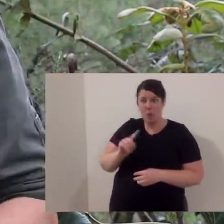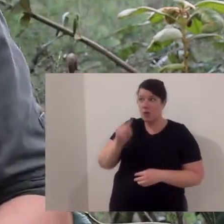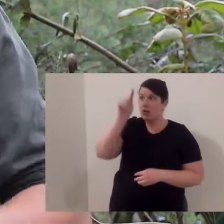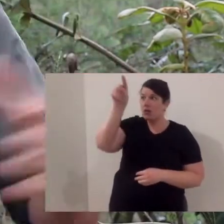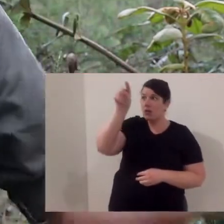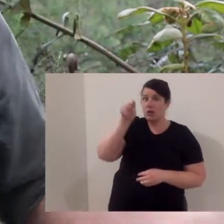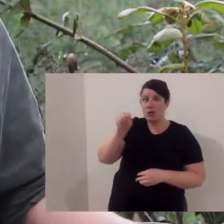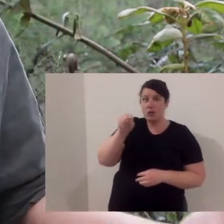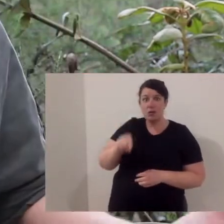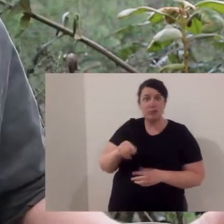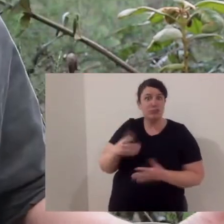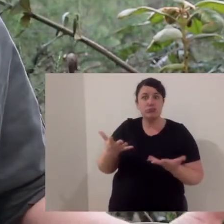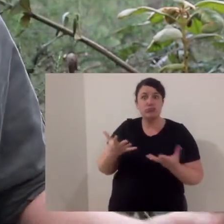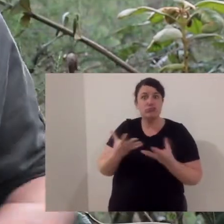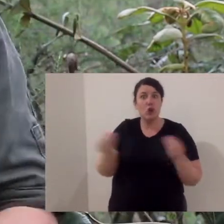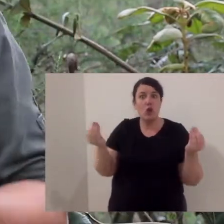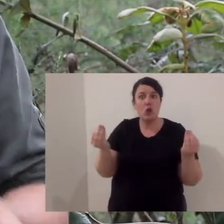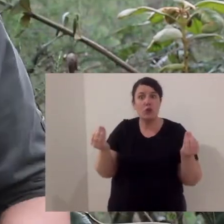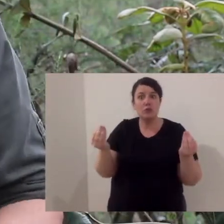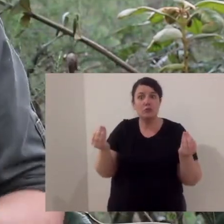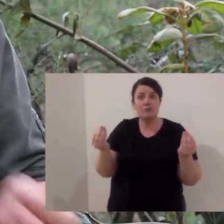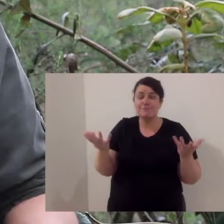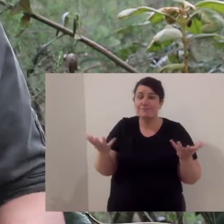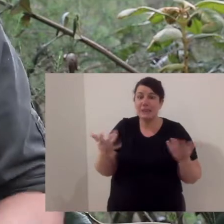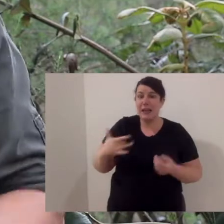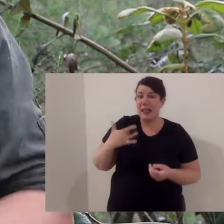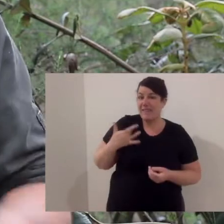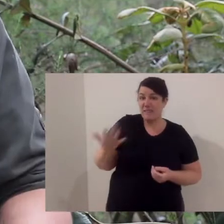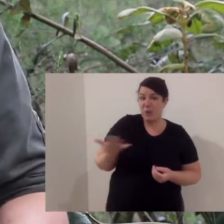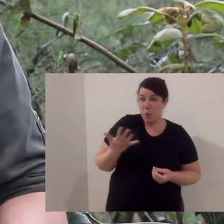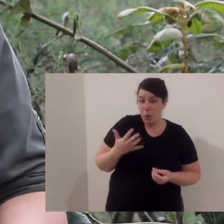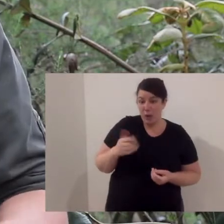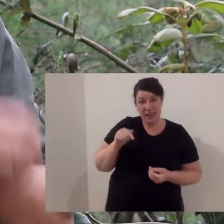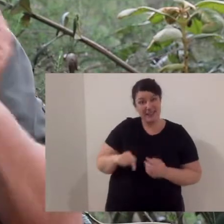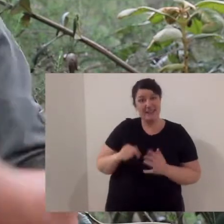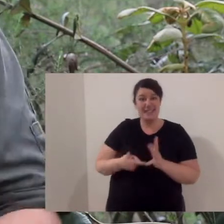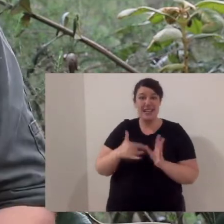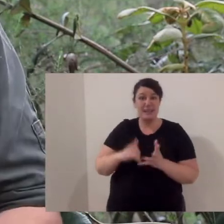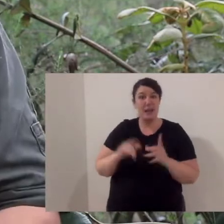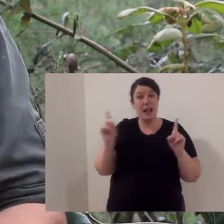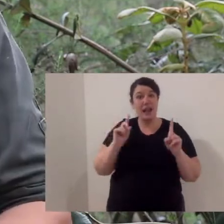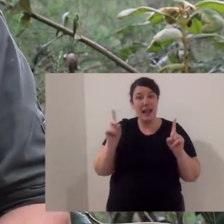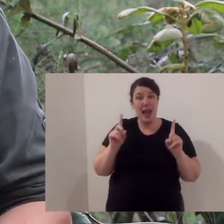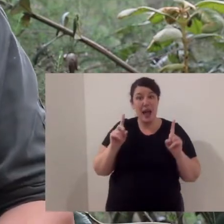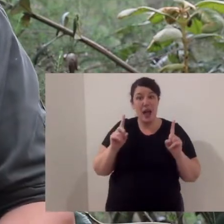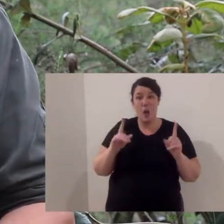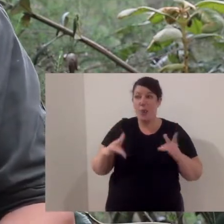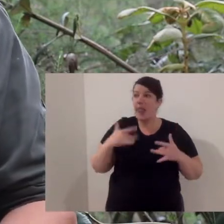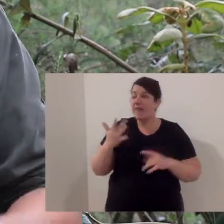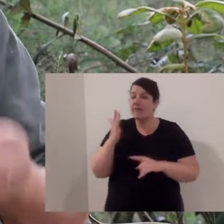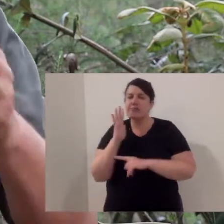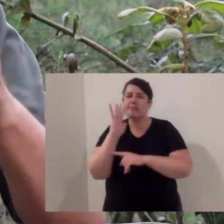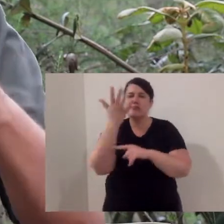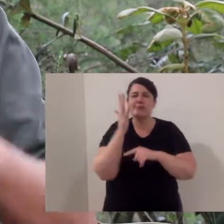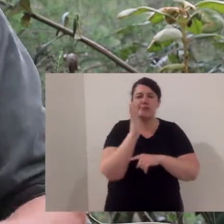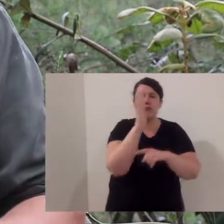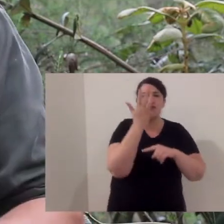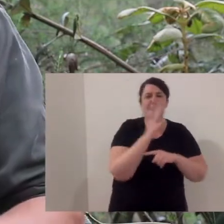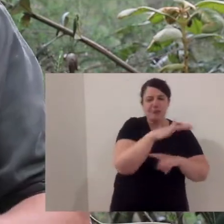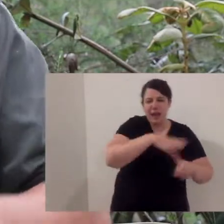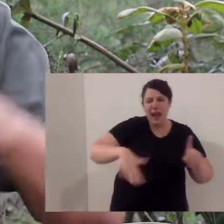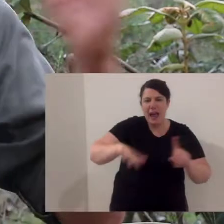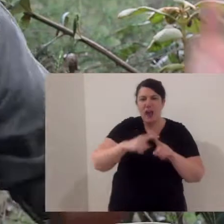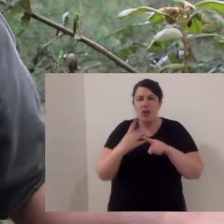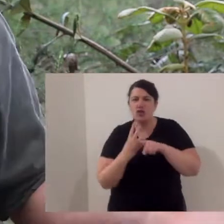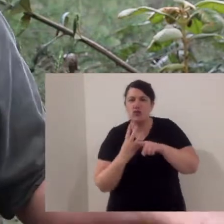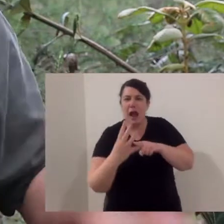But they went extinct on the mainland, mostly because of the introduced feral fox. Their safe haven is Tasmania. But they live